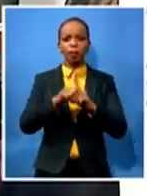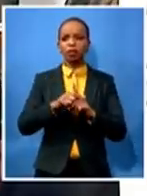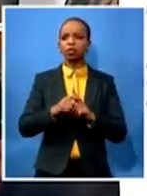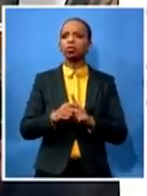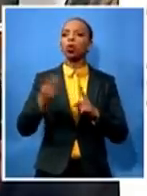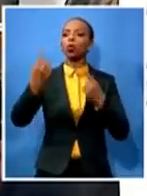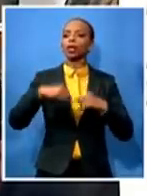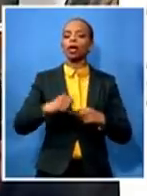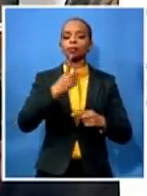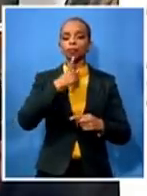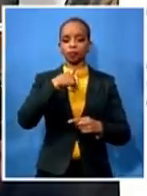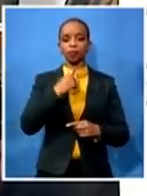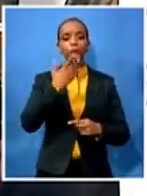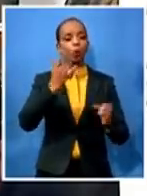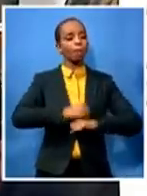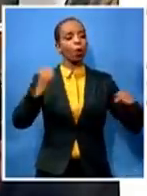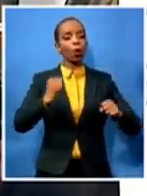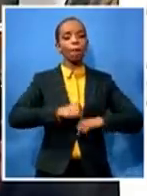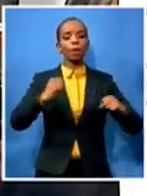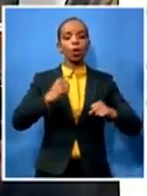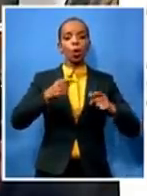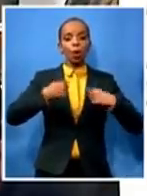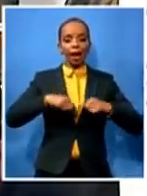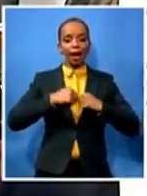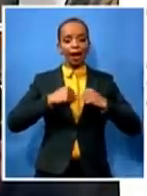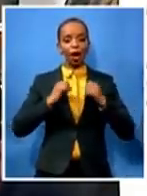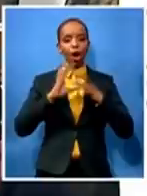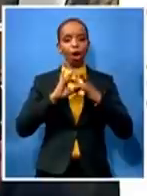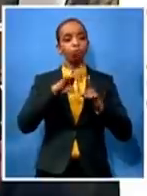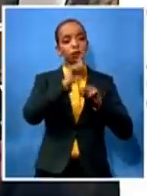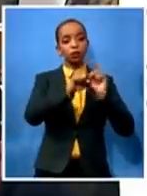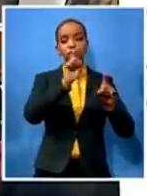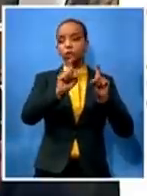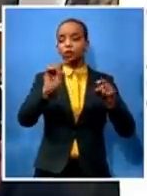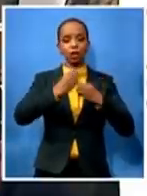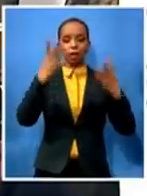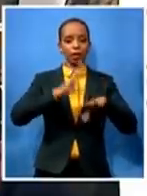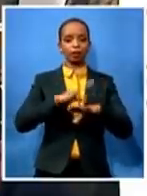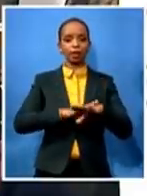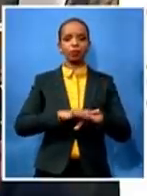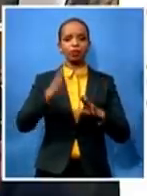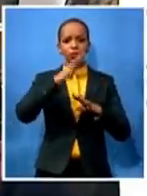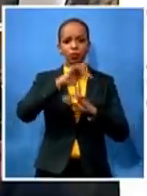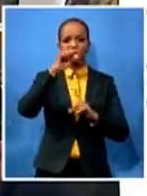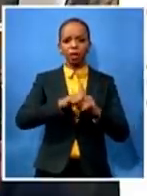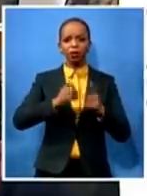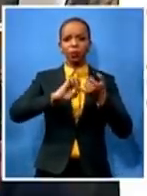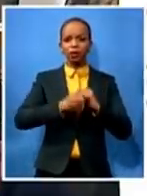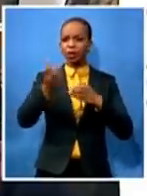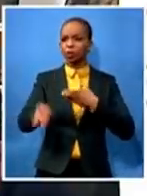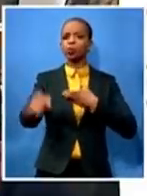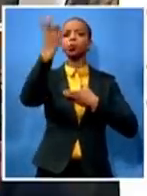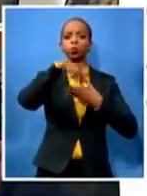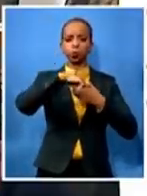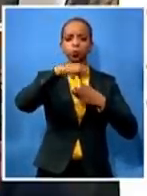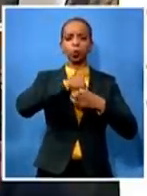who actually wanted to jump the fence and the gate in bapong street where i used to live in 1085 and that out